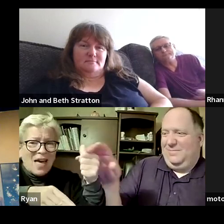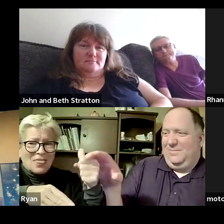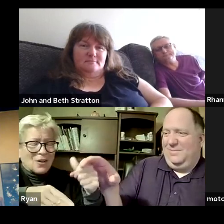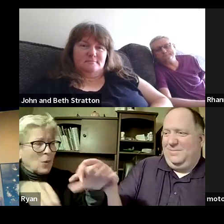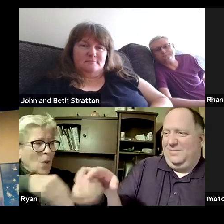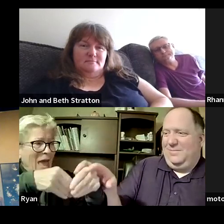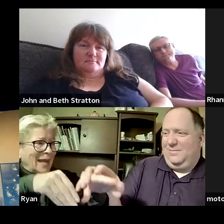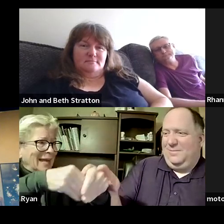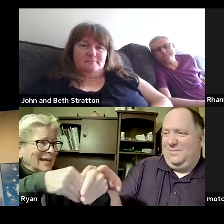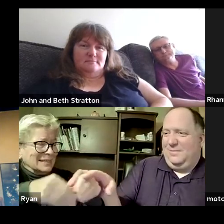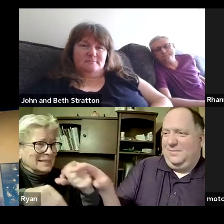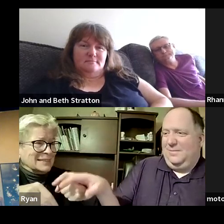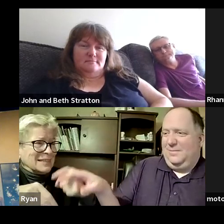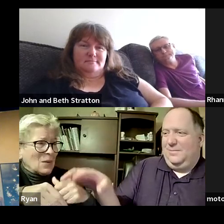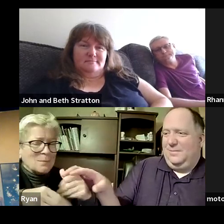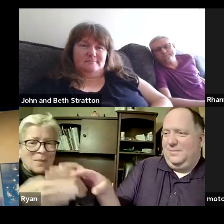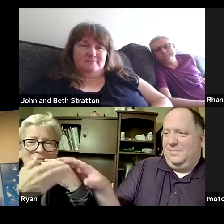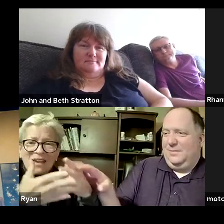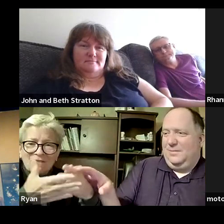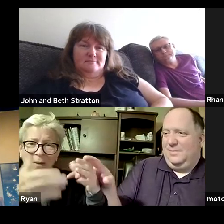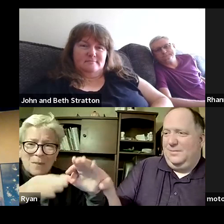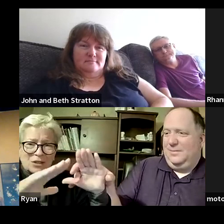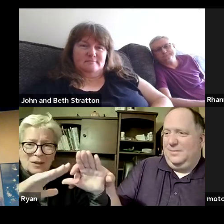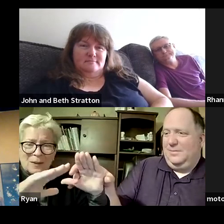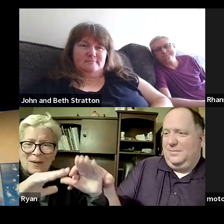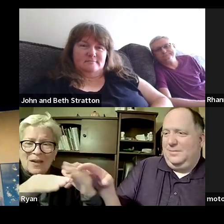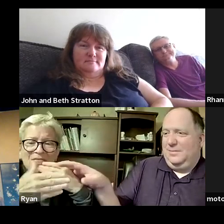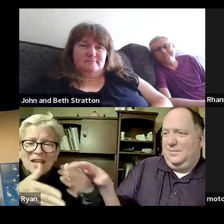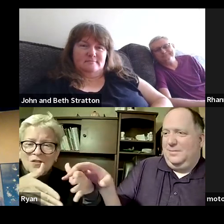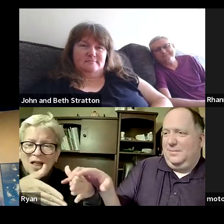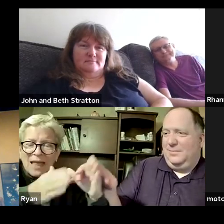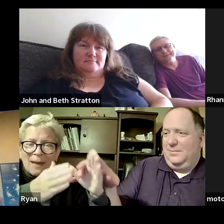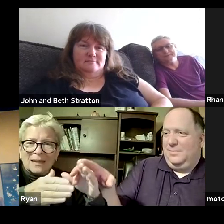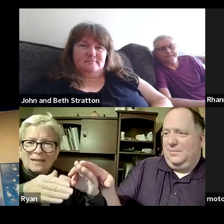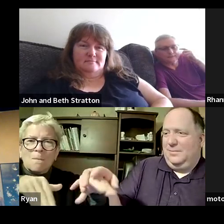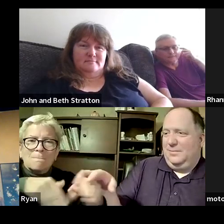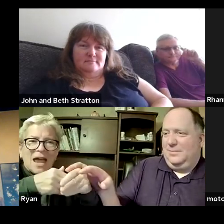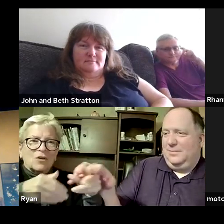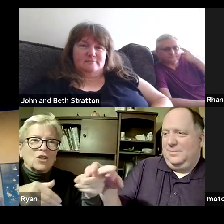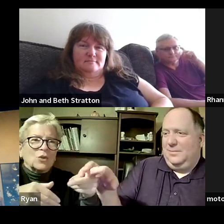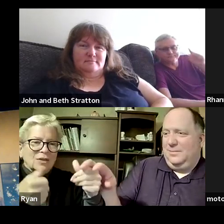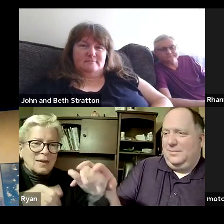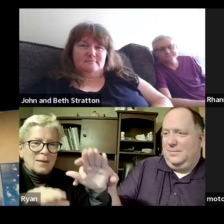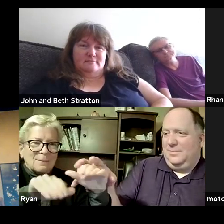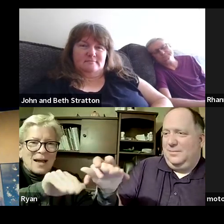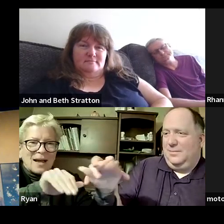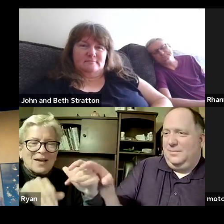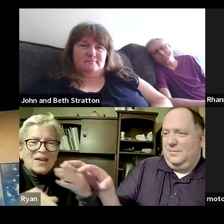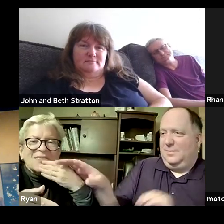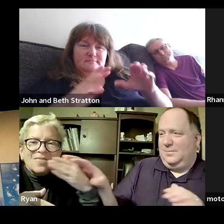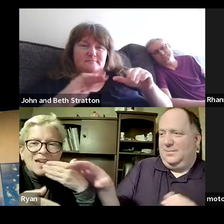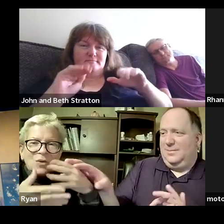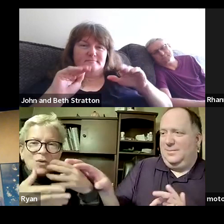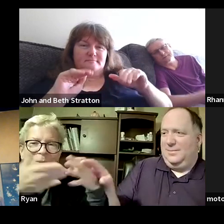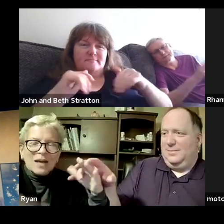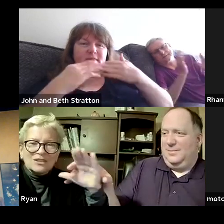will you know thank you very much for allowing me to marry you today thank you thank right thank you so much thank you